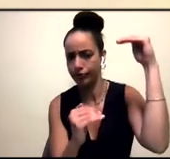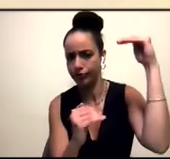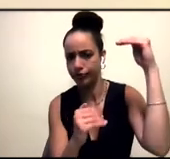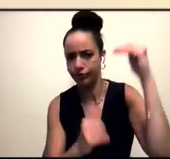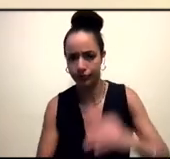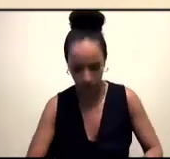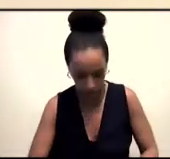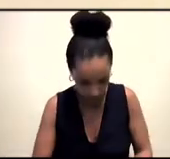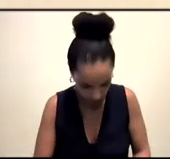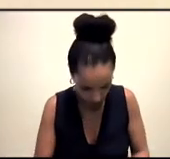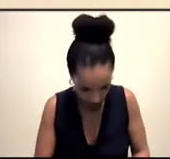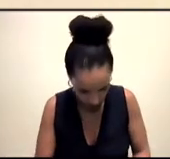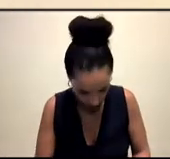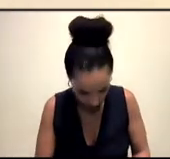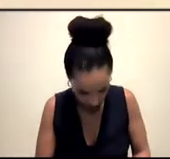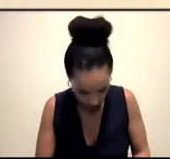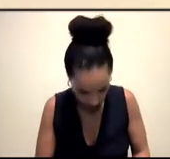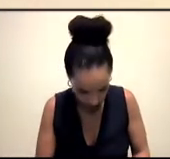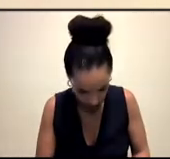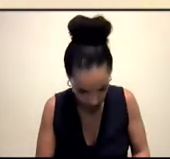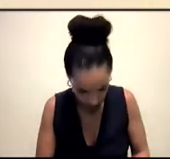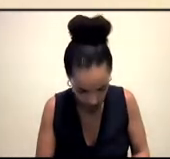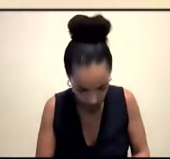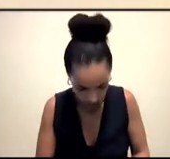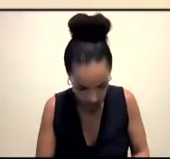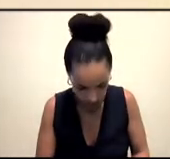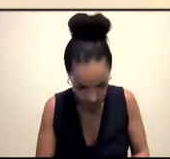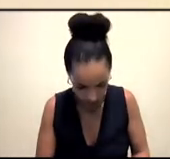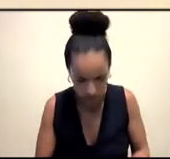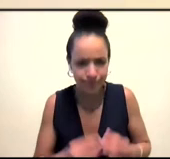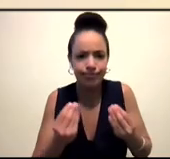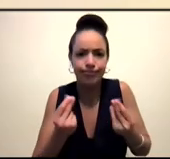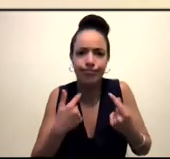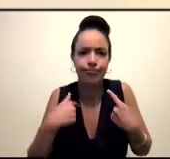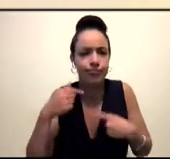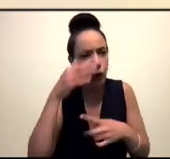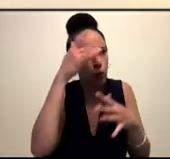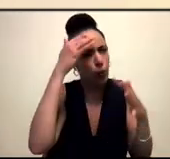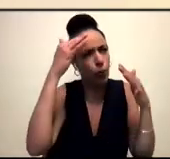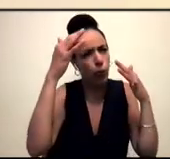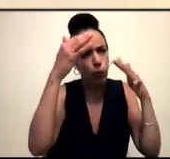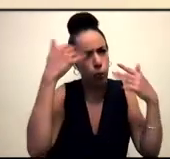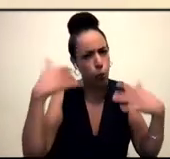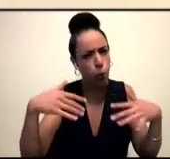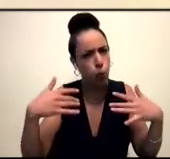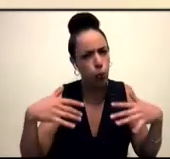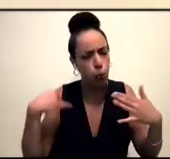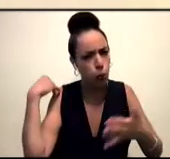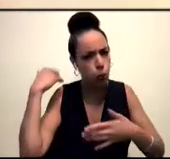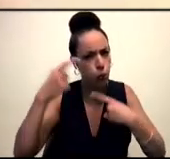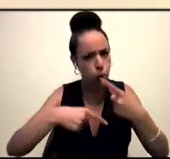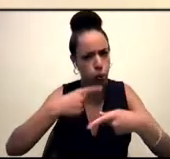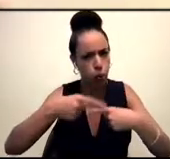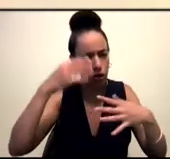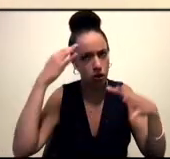like, we also, I think this is something I think about a lot, that our, our